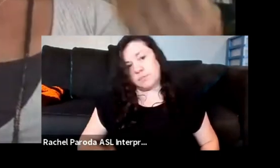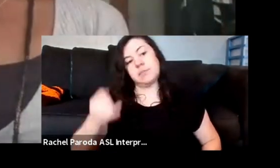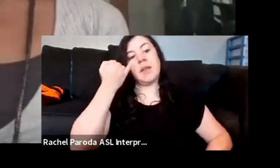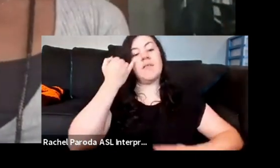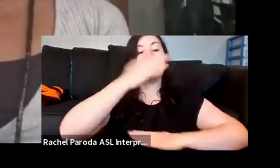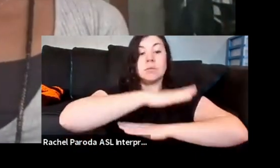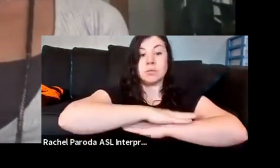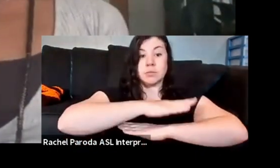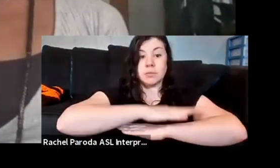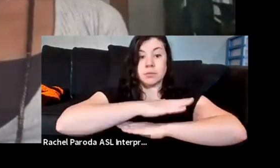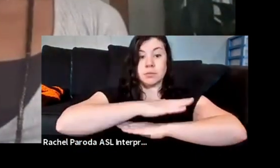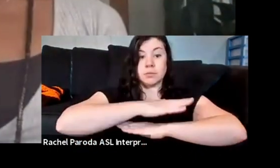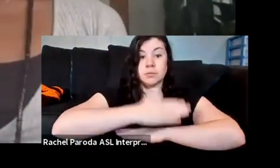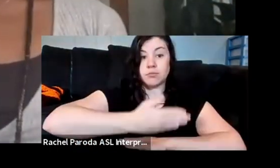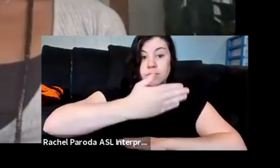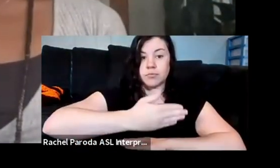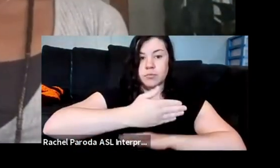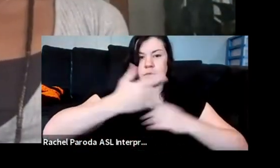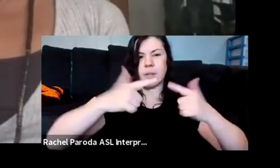of you, just let your hands land.